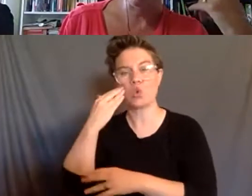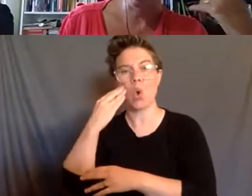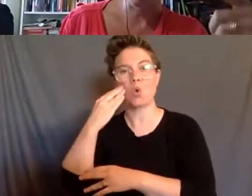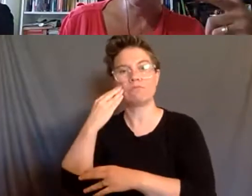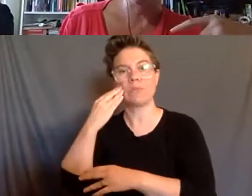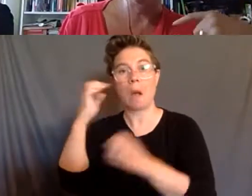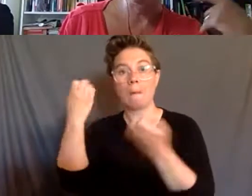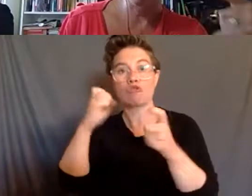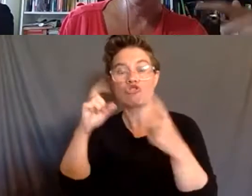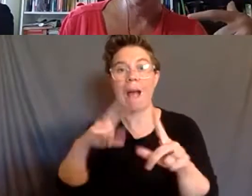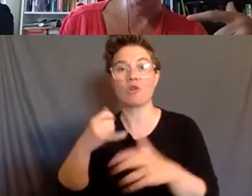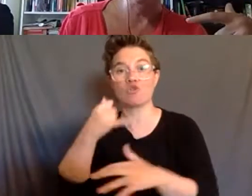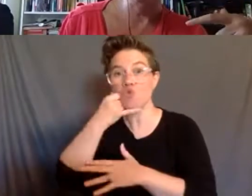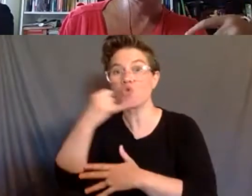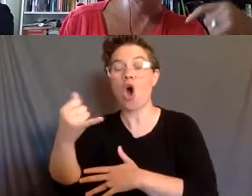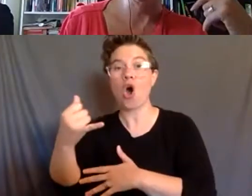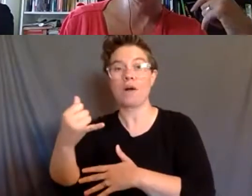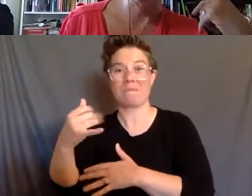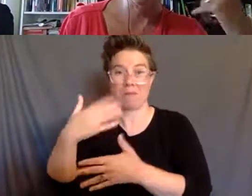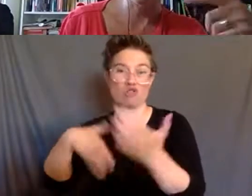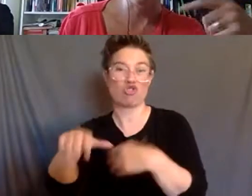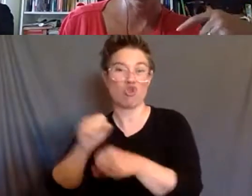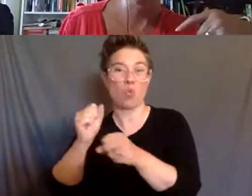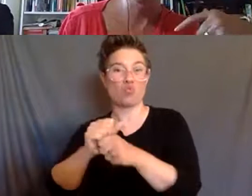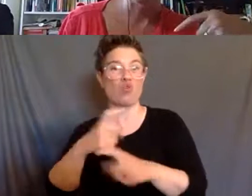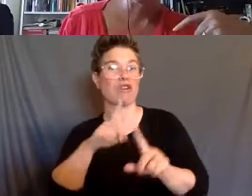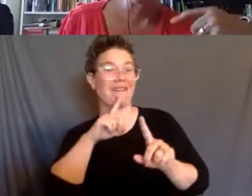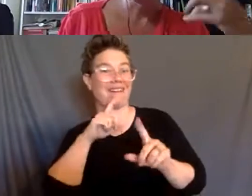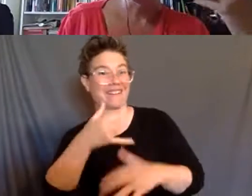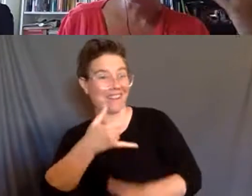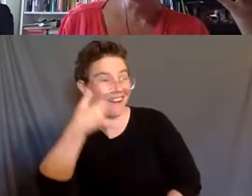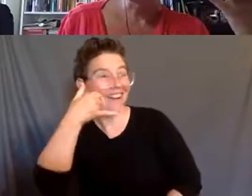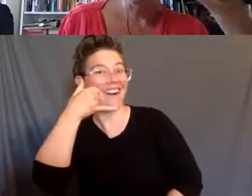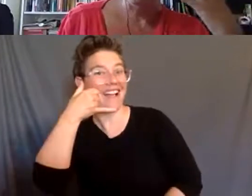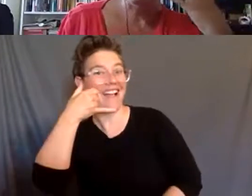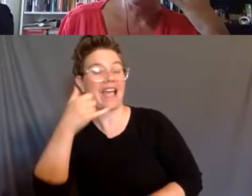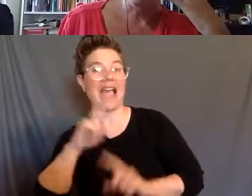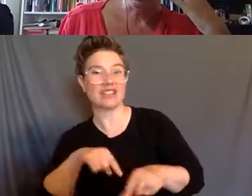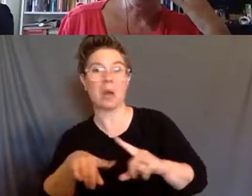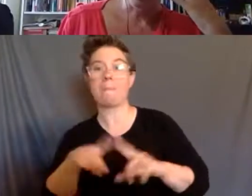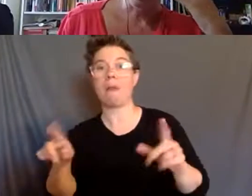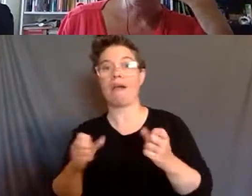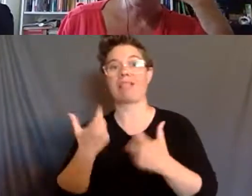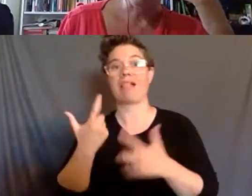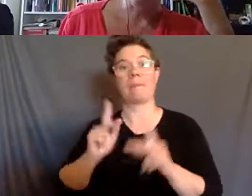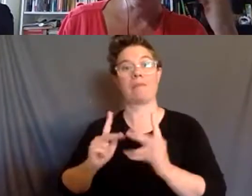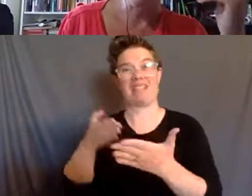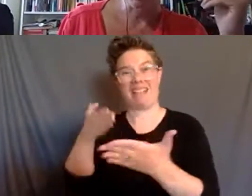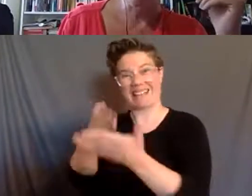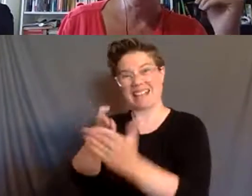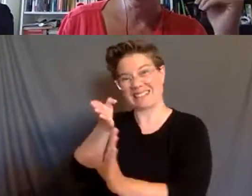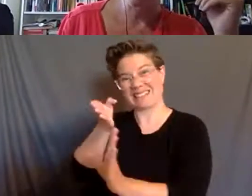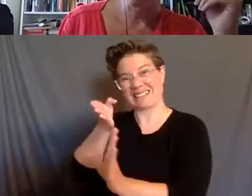needs to be a social worker or a professional that comes in to check on you and not a cop. Well, a lot of people in antipsychiatry have had